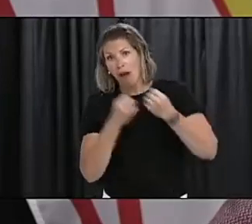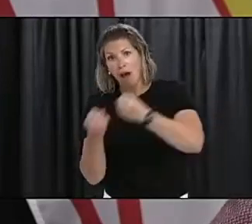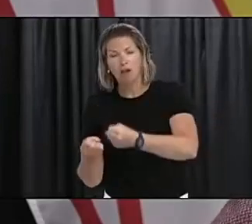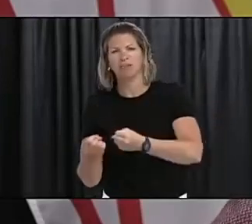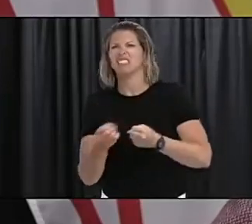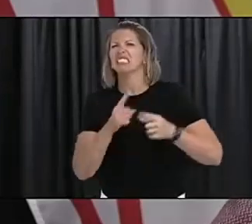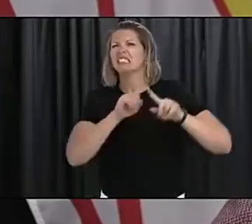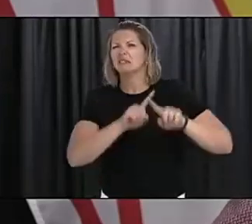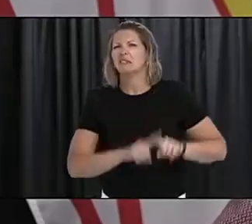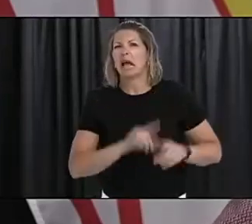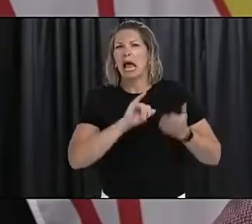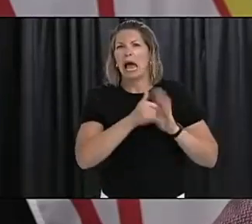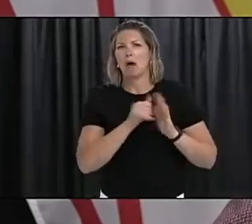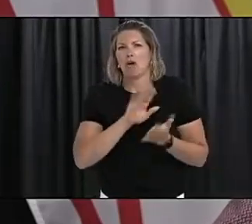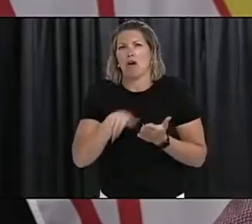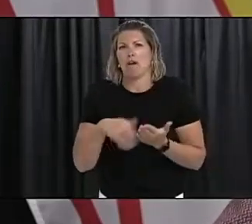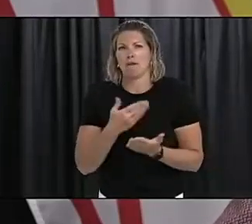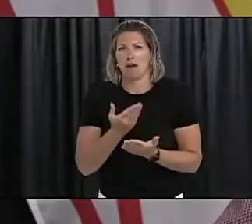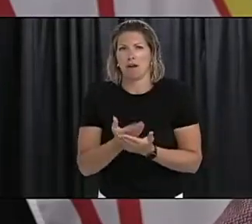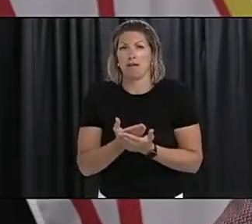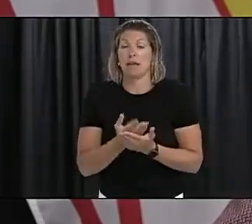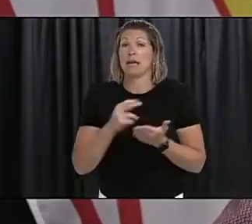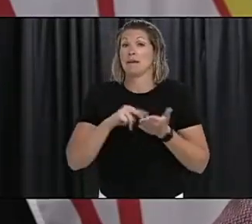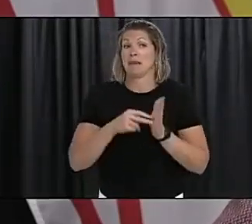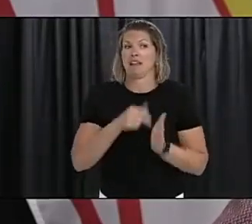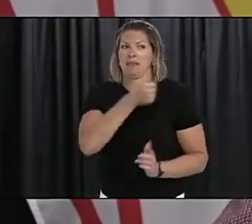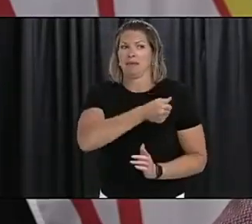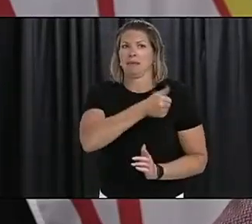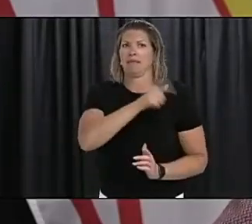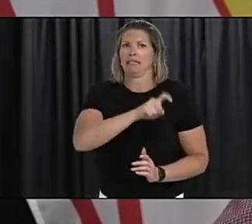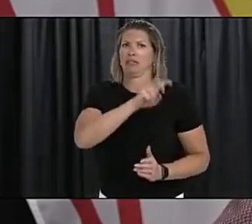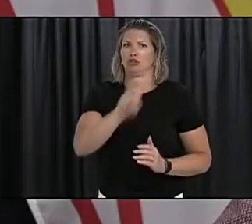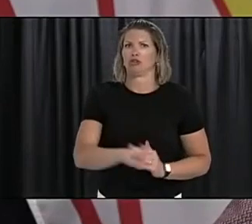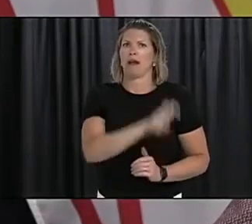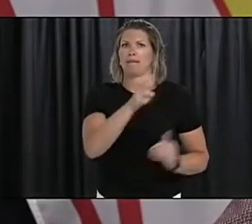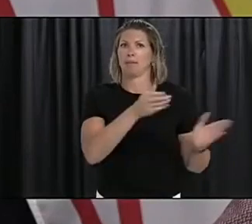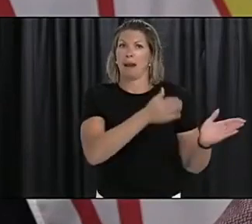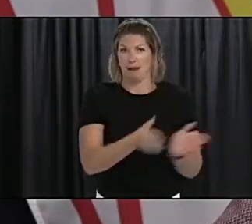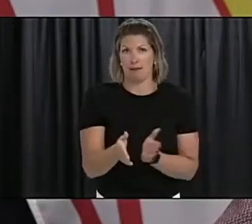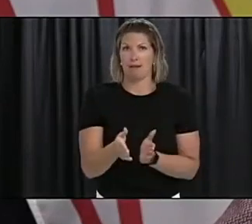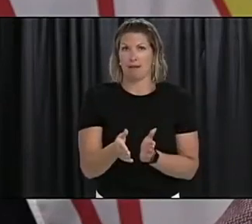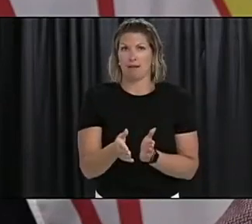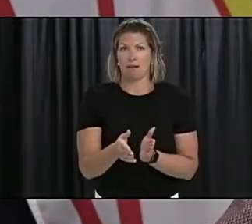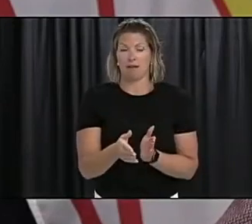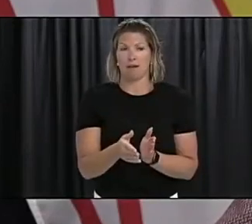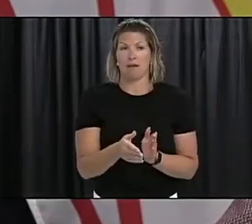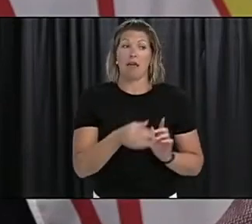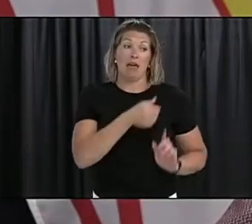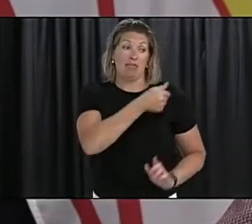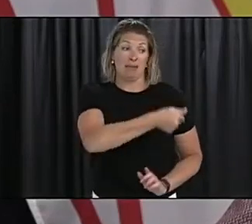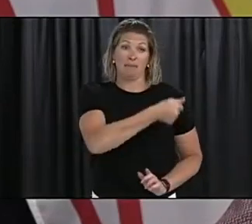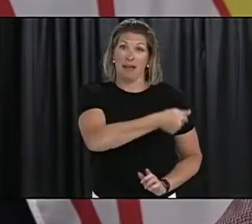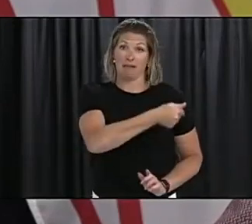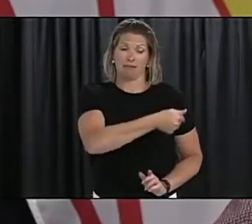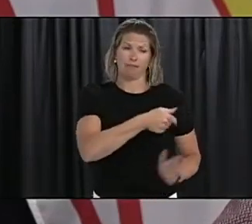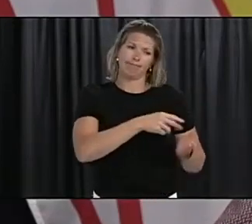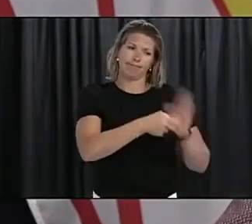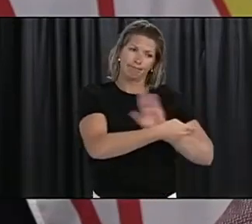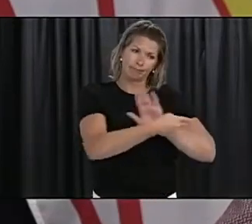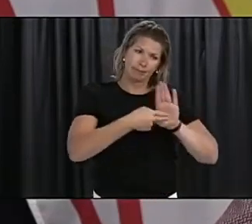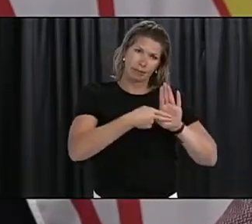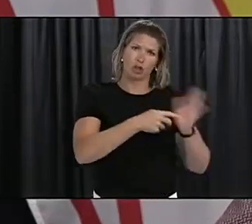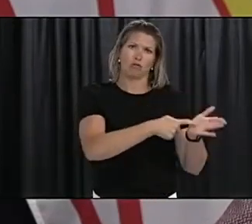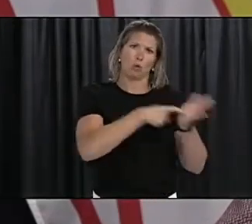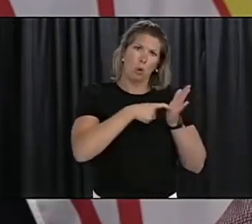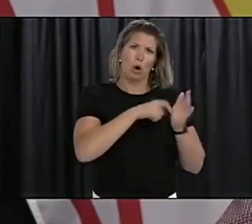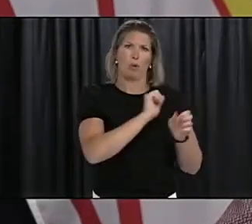incubation plan in place your travel plans would be in place and so on so deemed to be essential workers in this case by the federal government which would mean